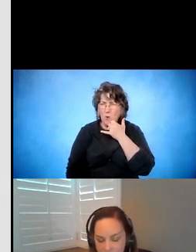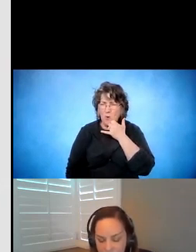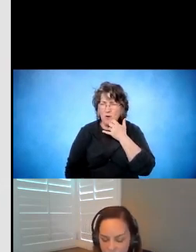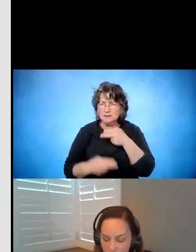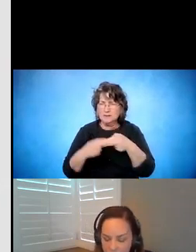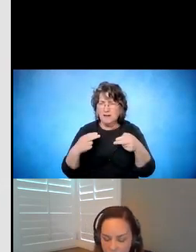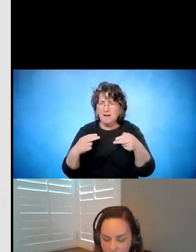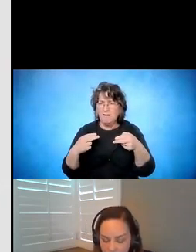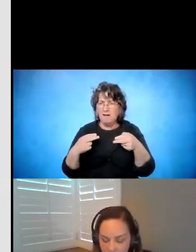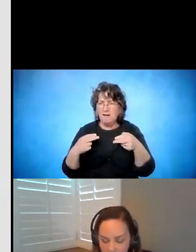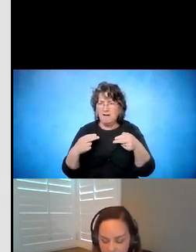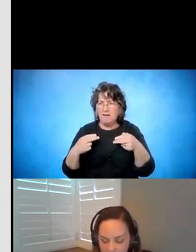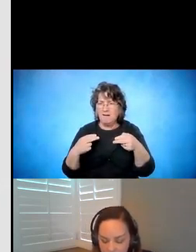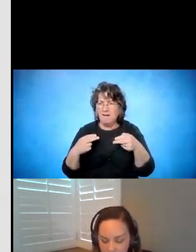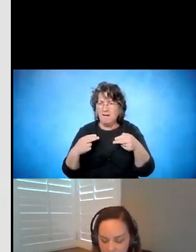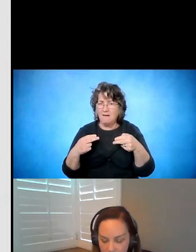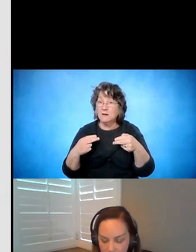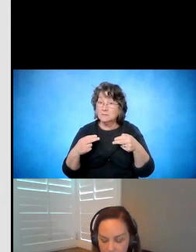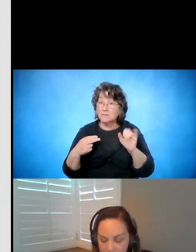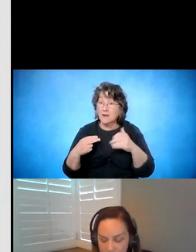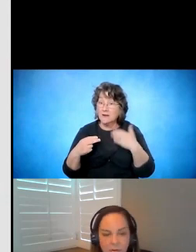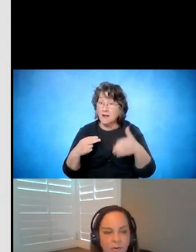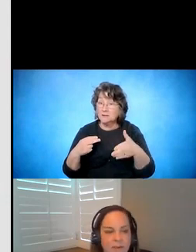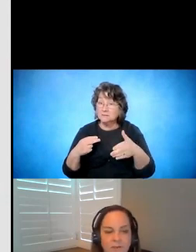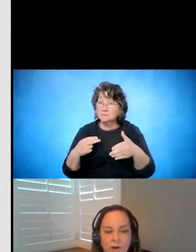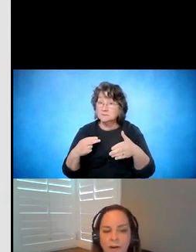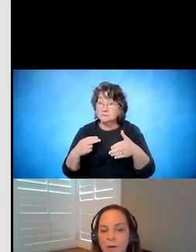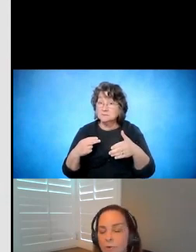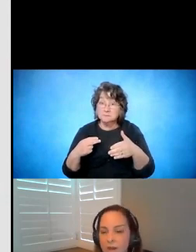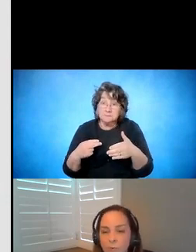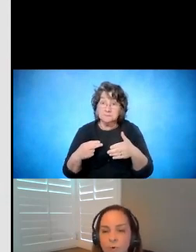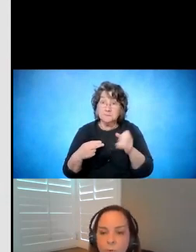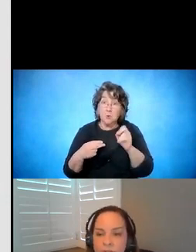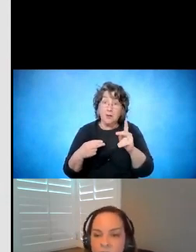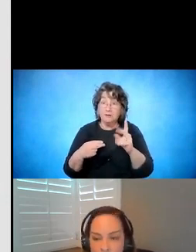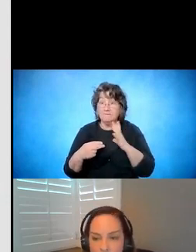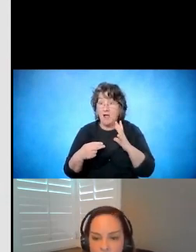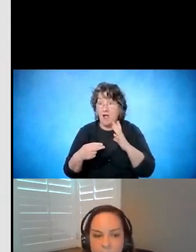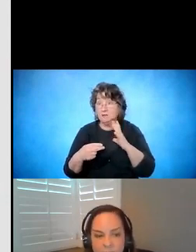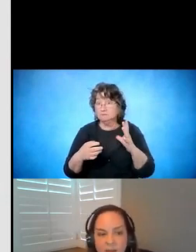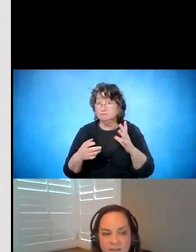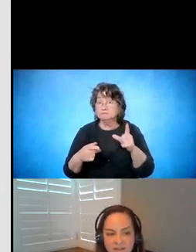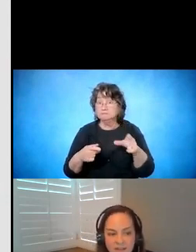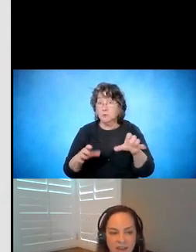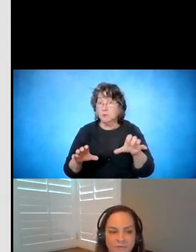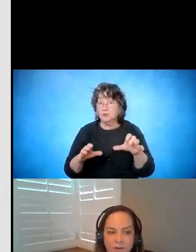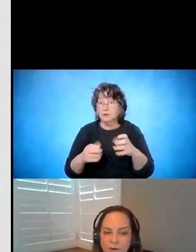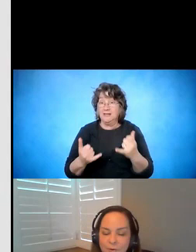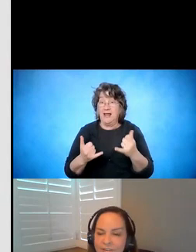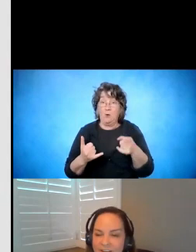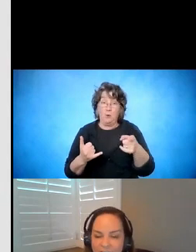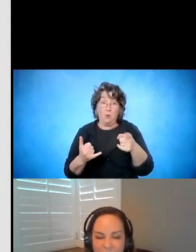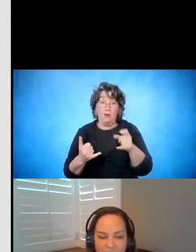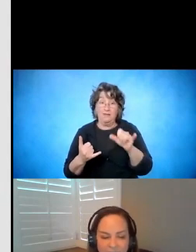I'm not sure. think that's the next one. Is it? Okay. Sorry. All right. Well, that will go with the current one. This is the California